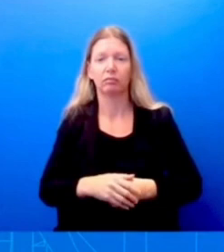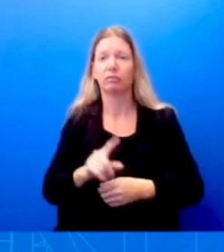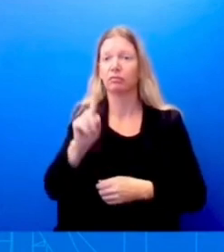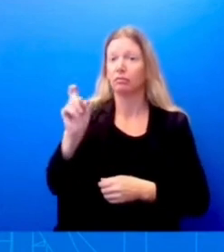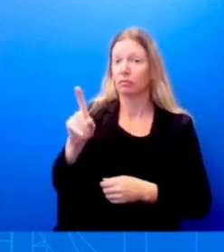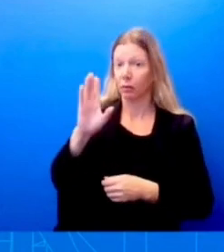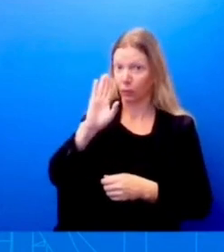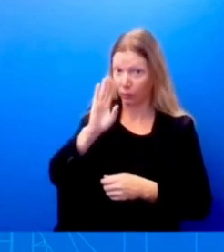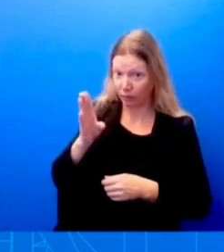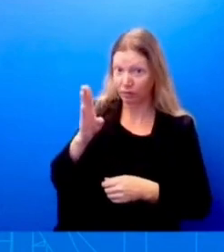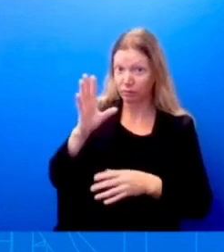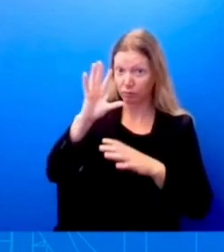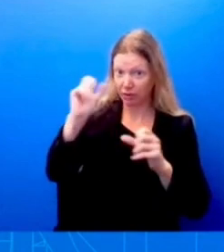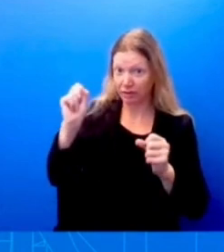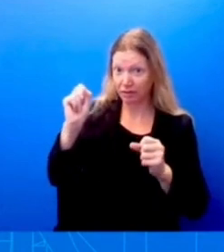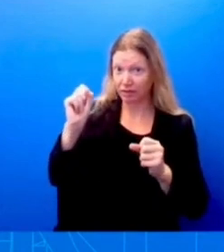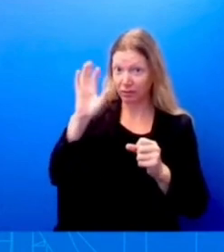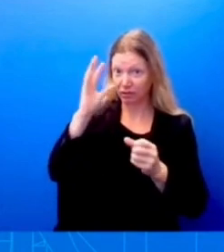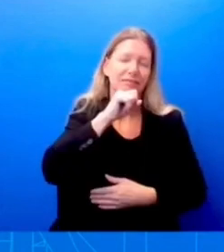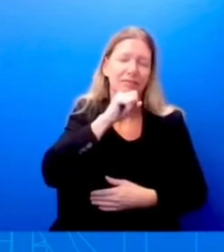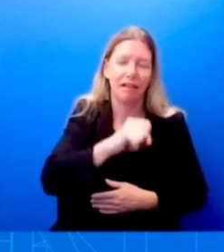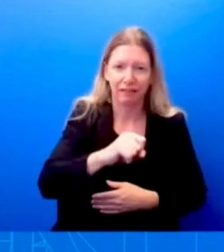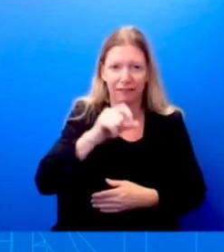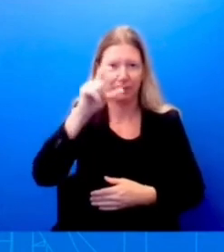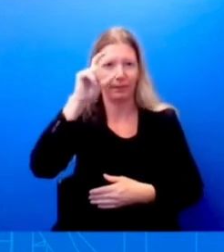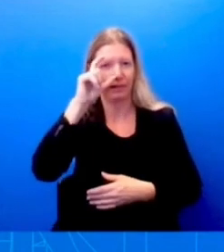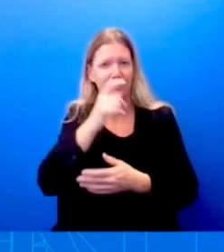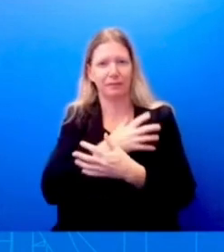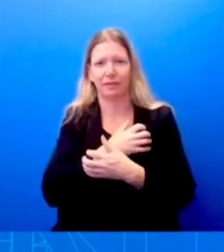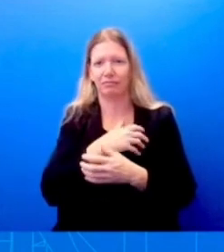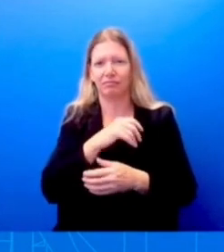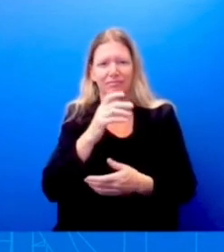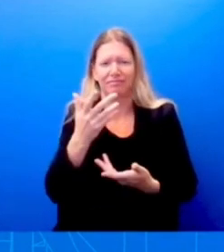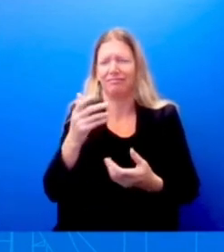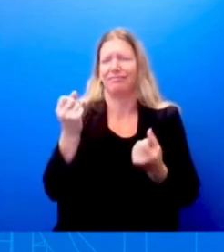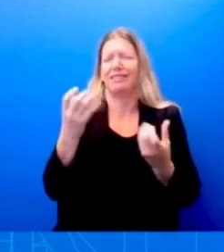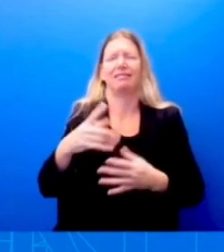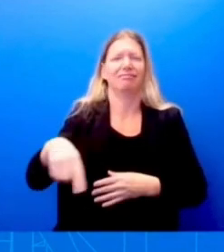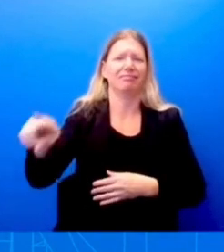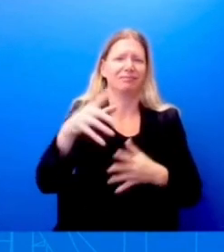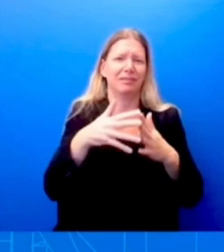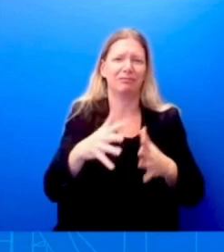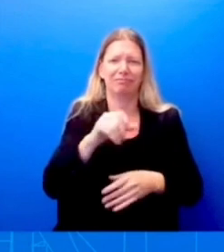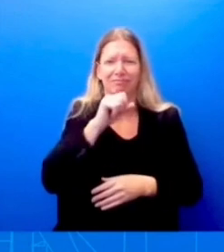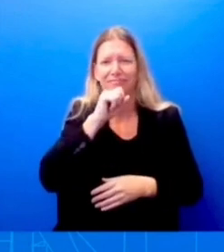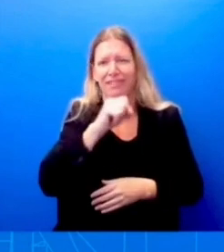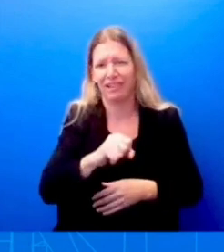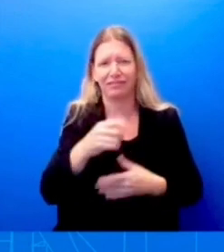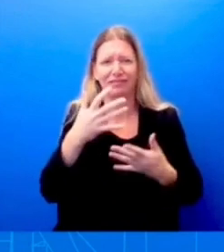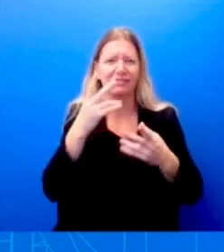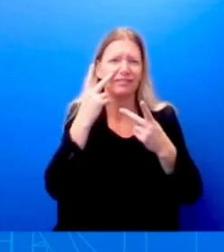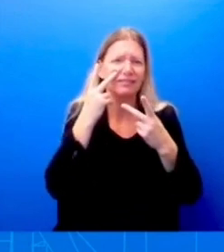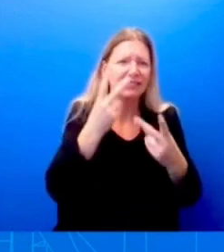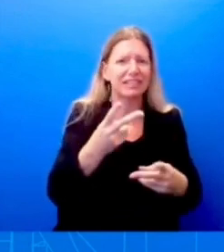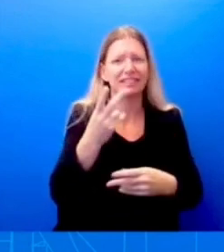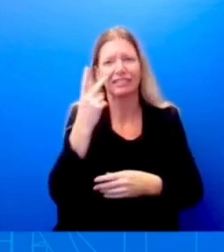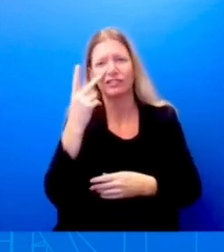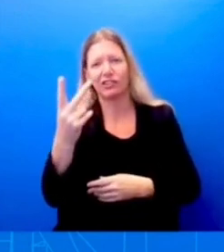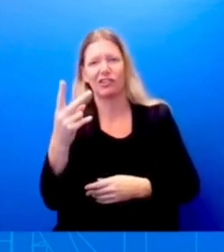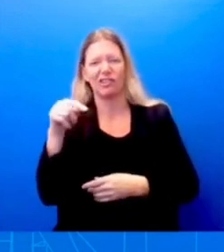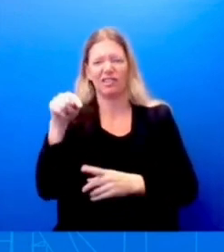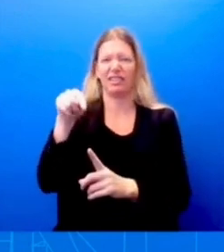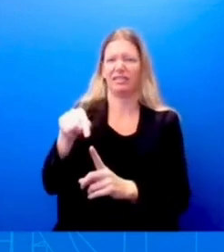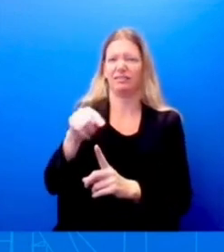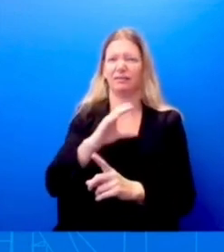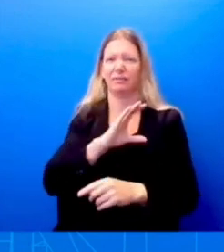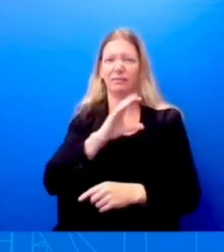love the pandas? Well, we all love the panda. I just visited, uh, and seen this panda, but I don't have anything to share. I've missed